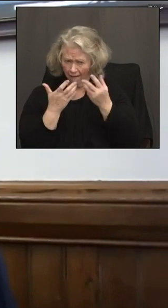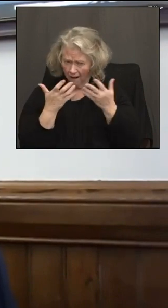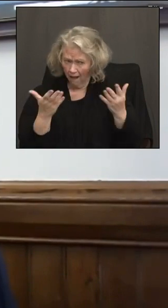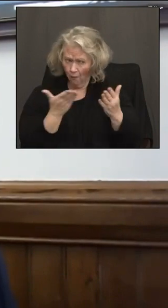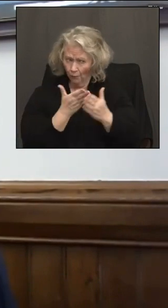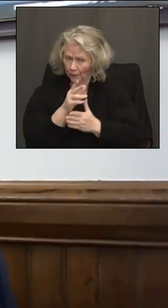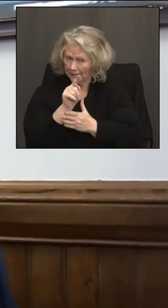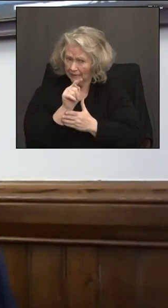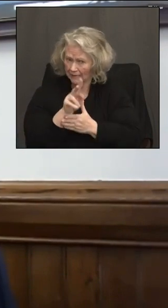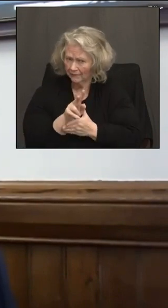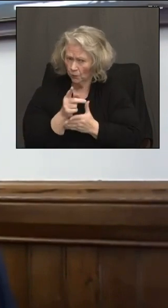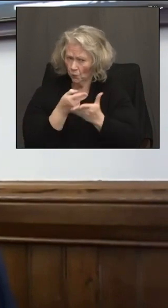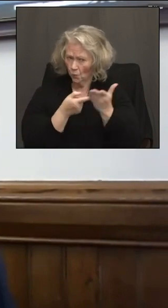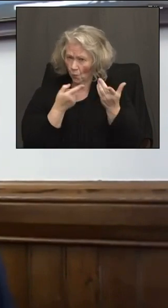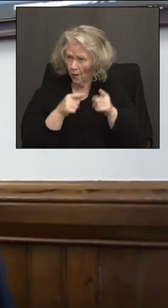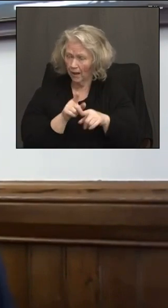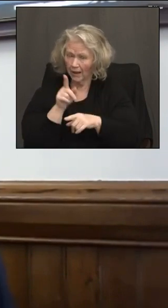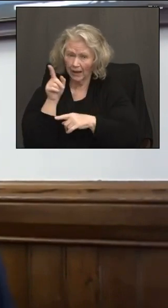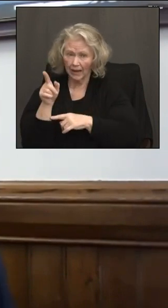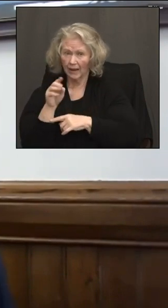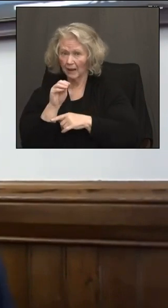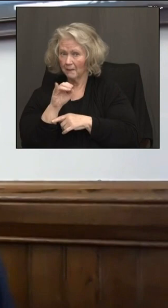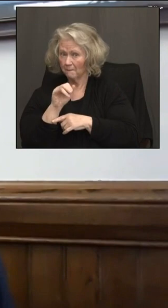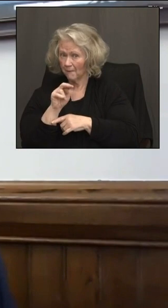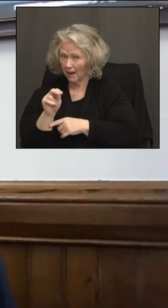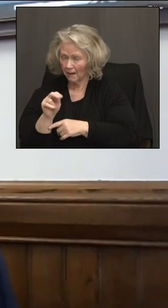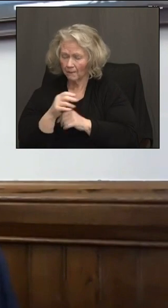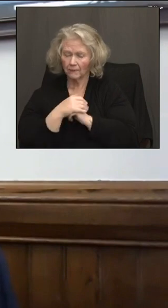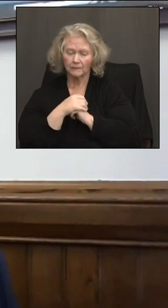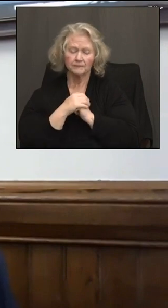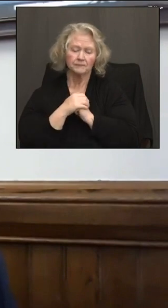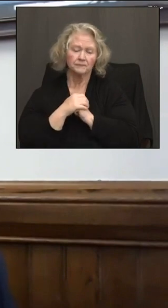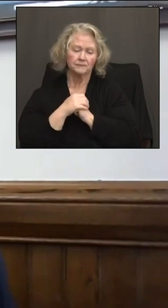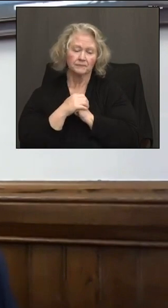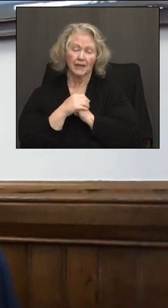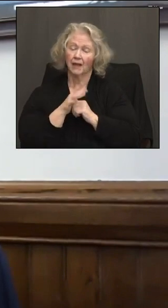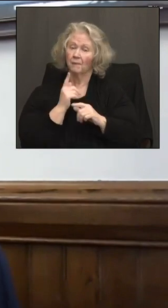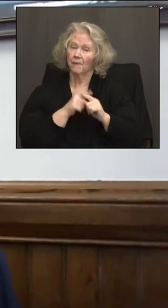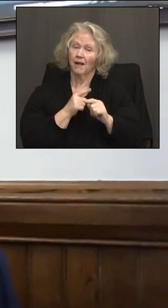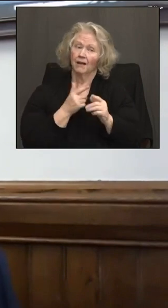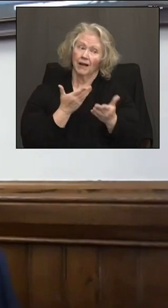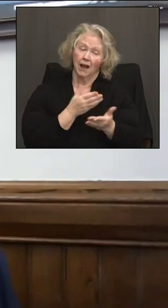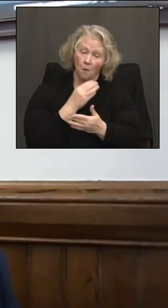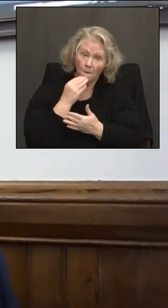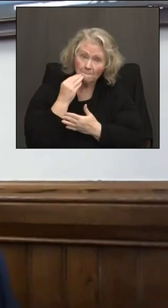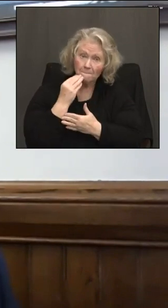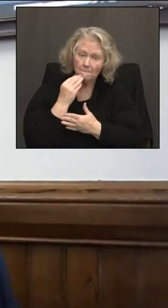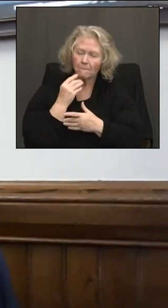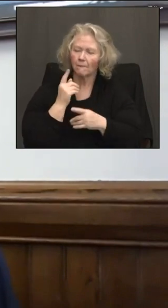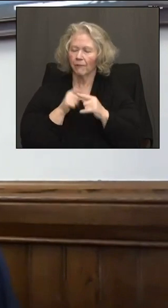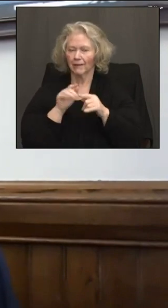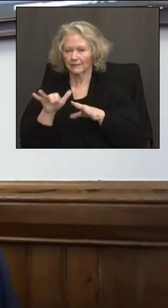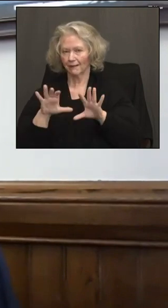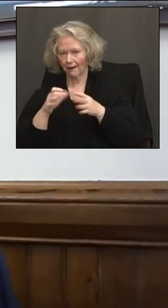what occurred in Minneapolis, Minnesota with George Floyd, at home and in the classroom.